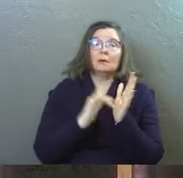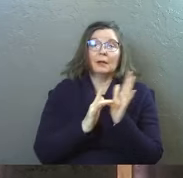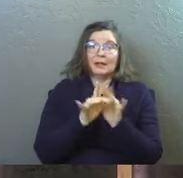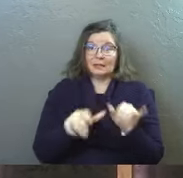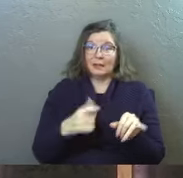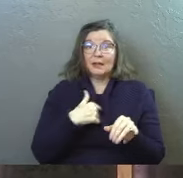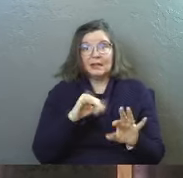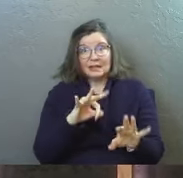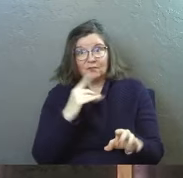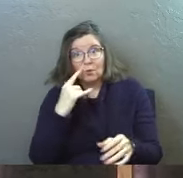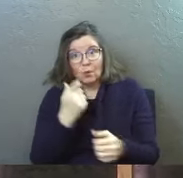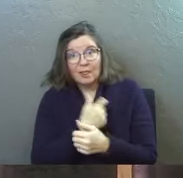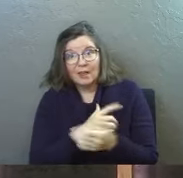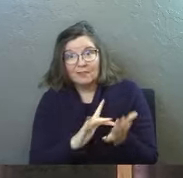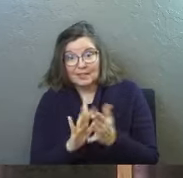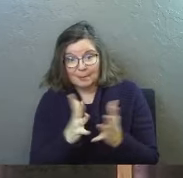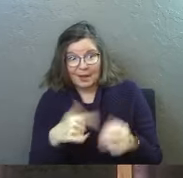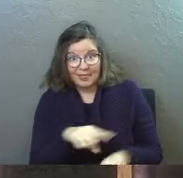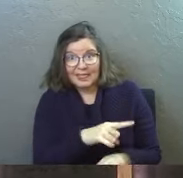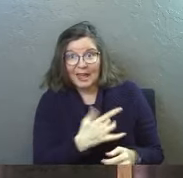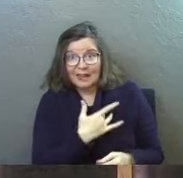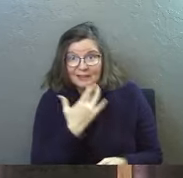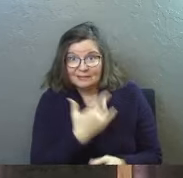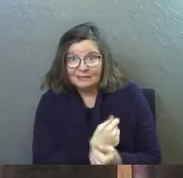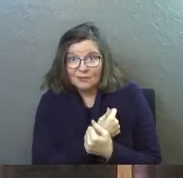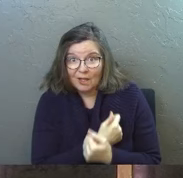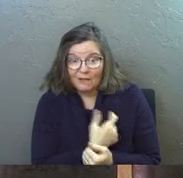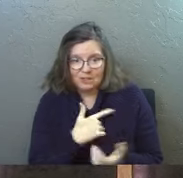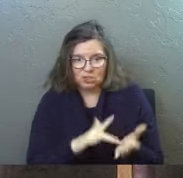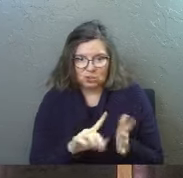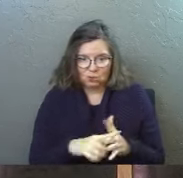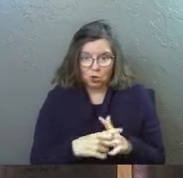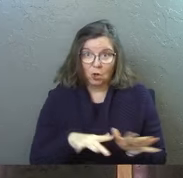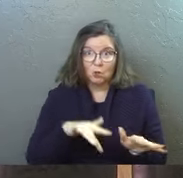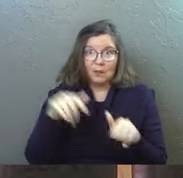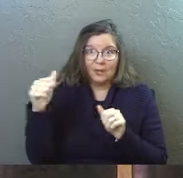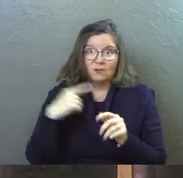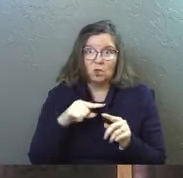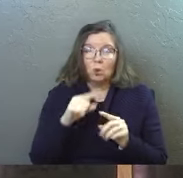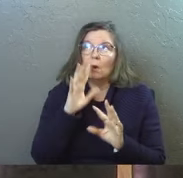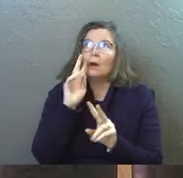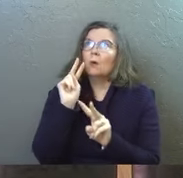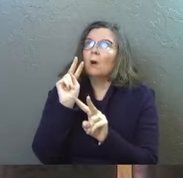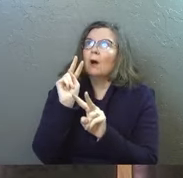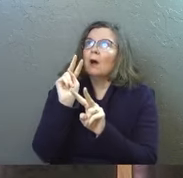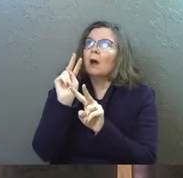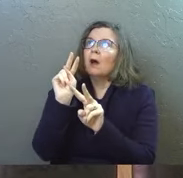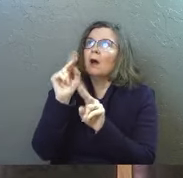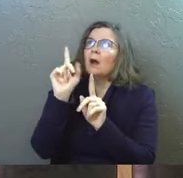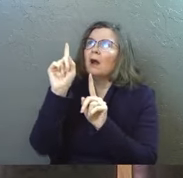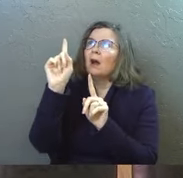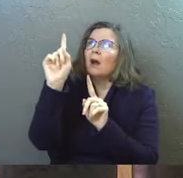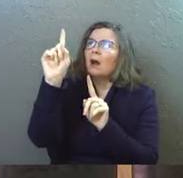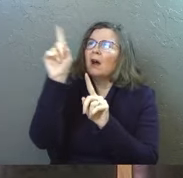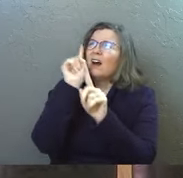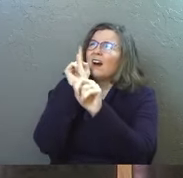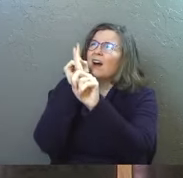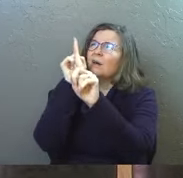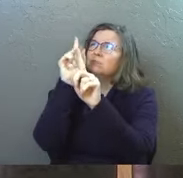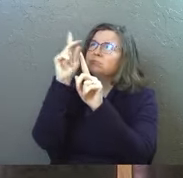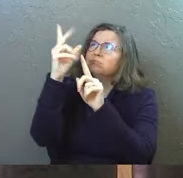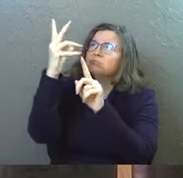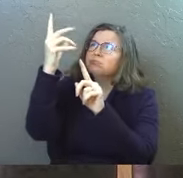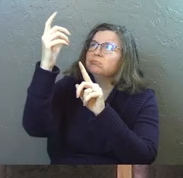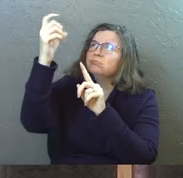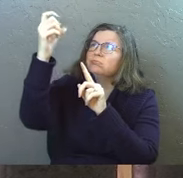way, if you loved Jesus as much as they did, if Jesus was starting to leave you, you would strain to see the last few moments that you